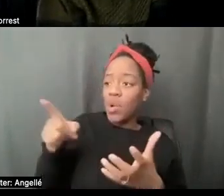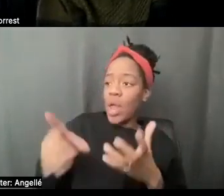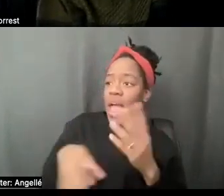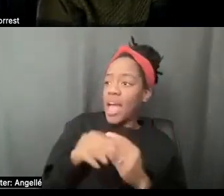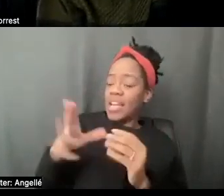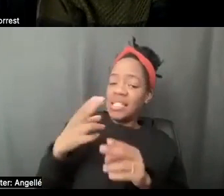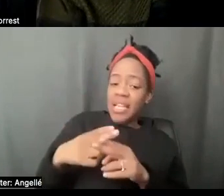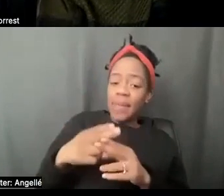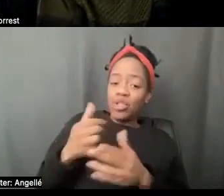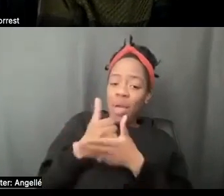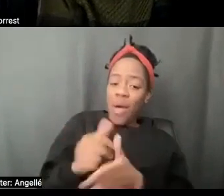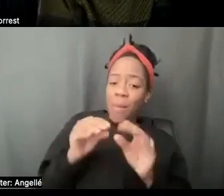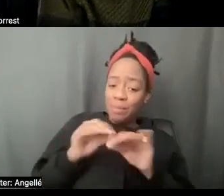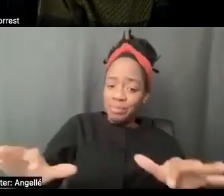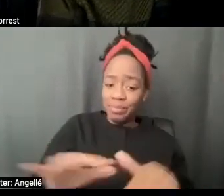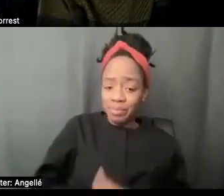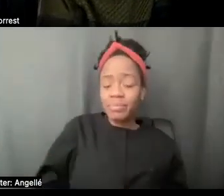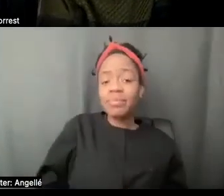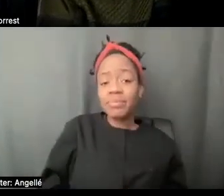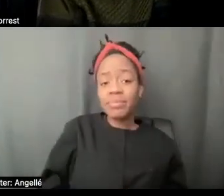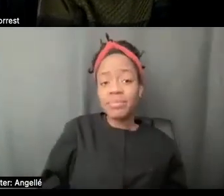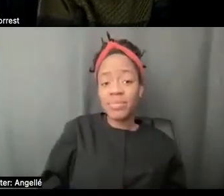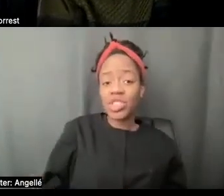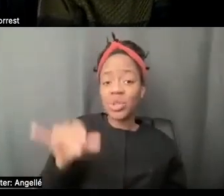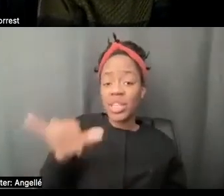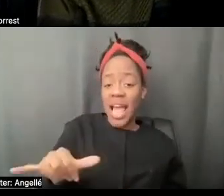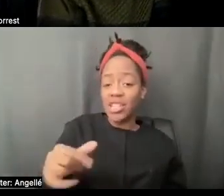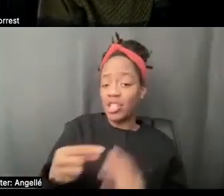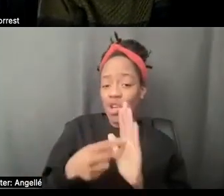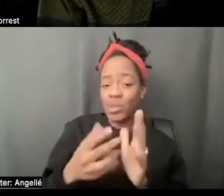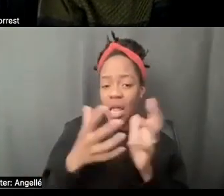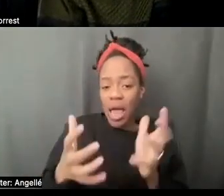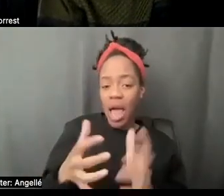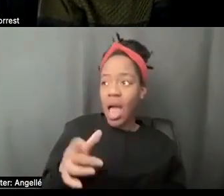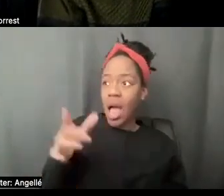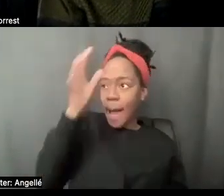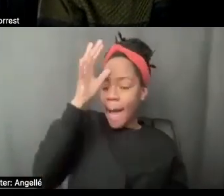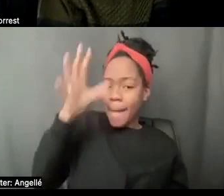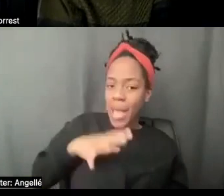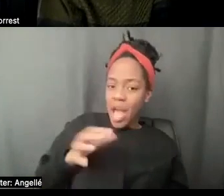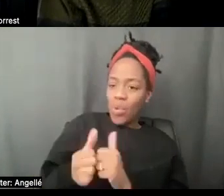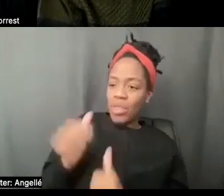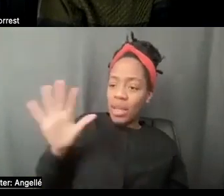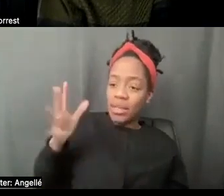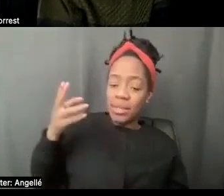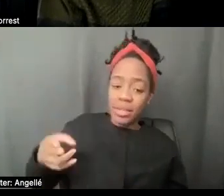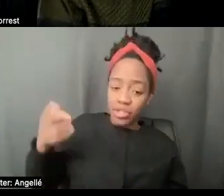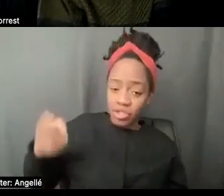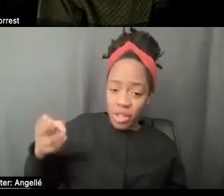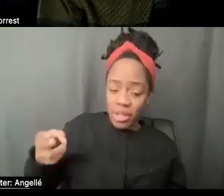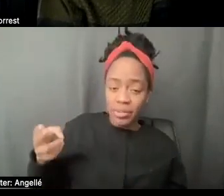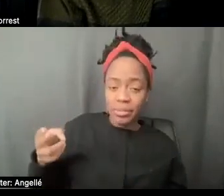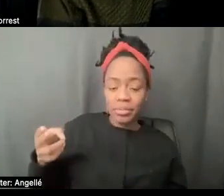there. And so Jack to me says a lot that a man with the history and that he has,